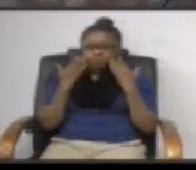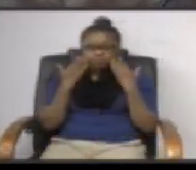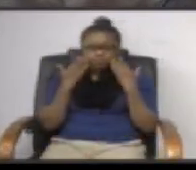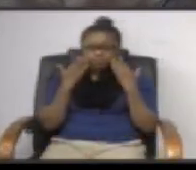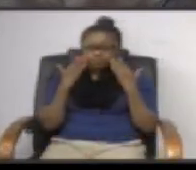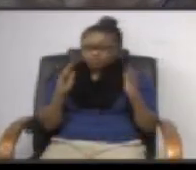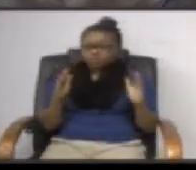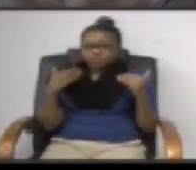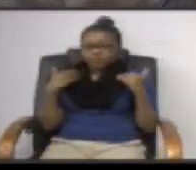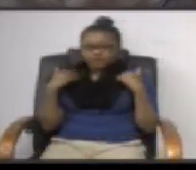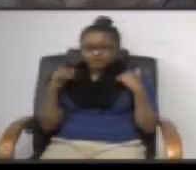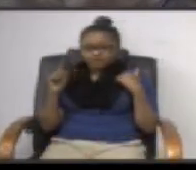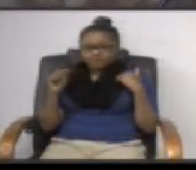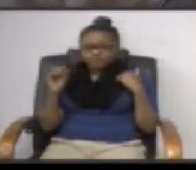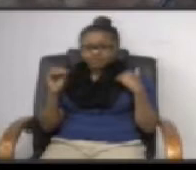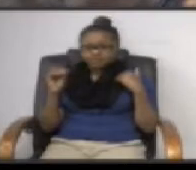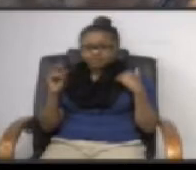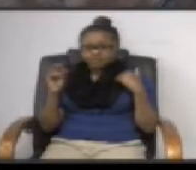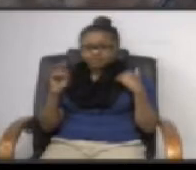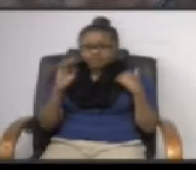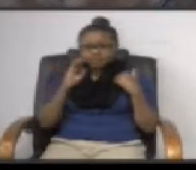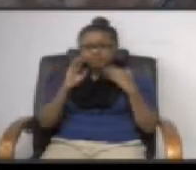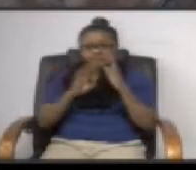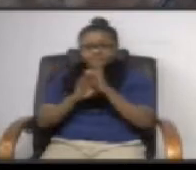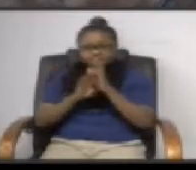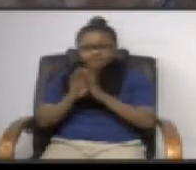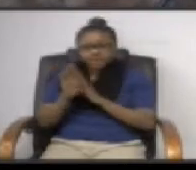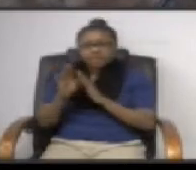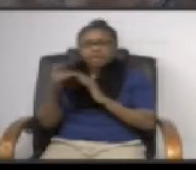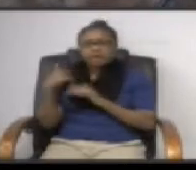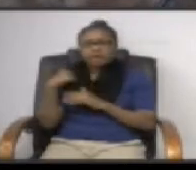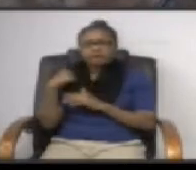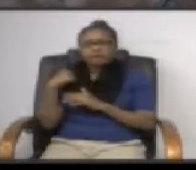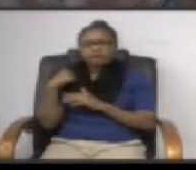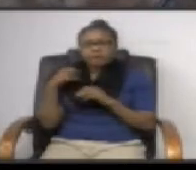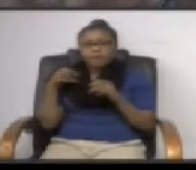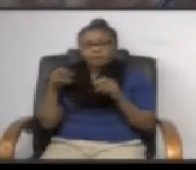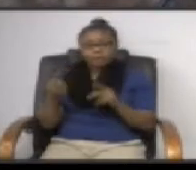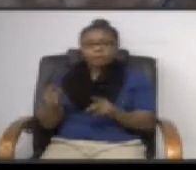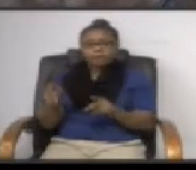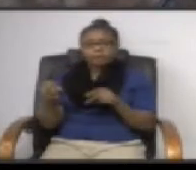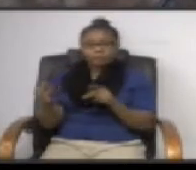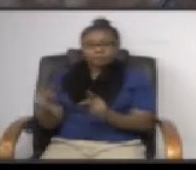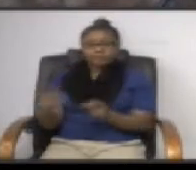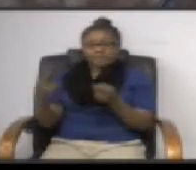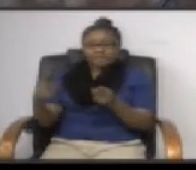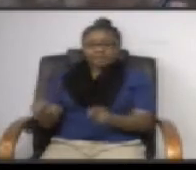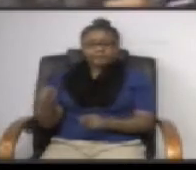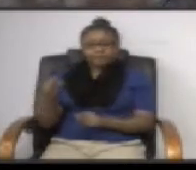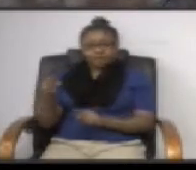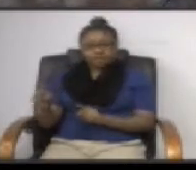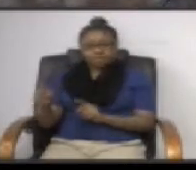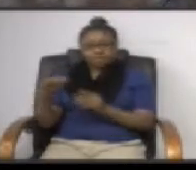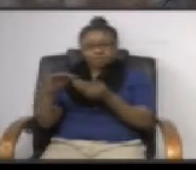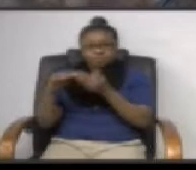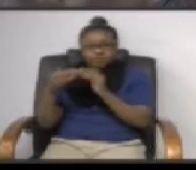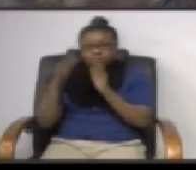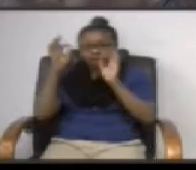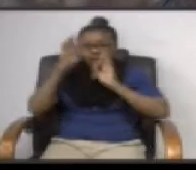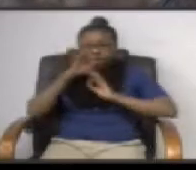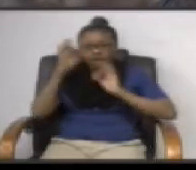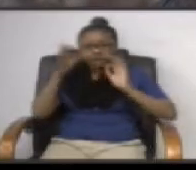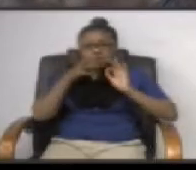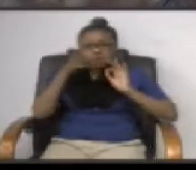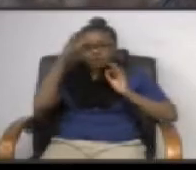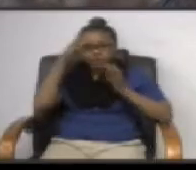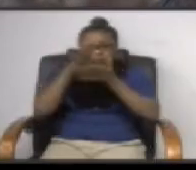that there's a tower even when it's in development and there's a light there's even permit there's a permit going down and the community doesn't know and parents